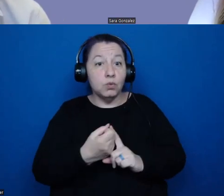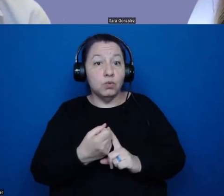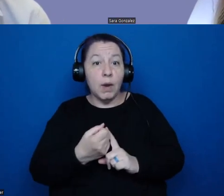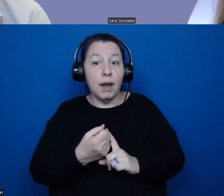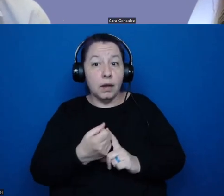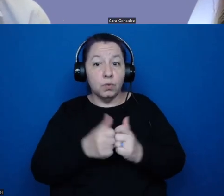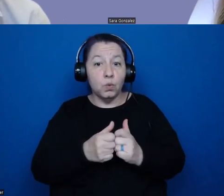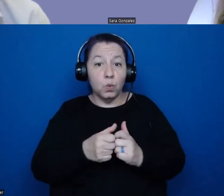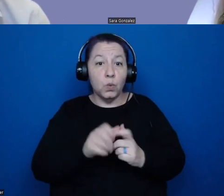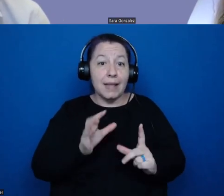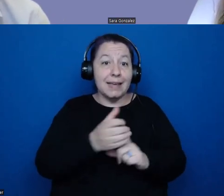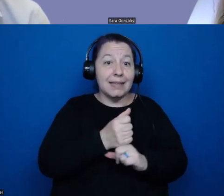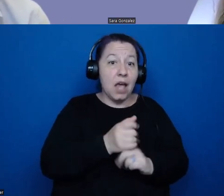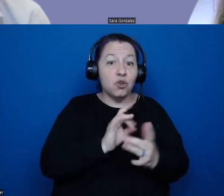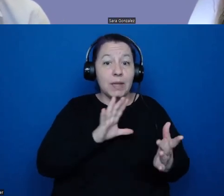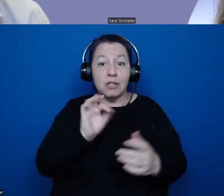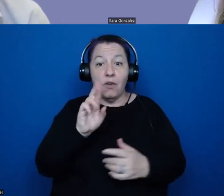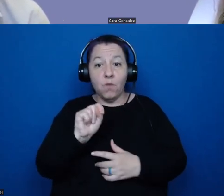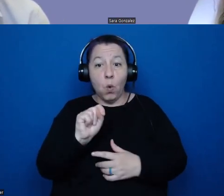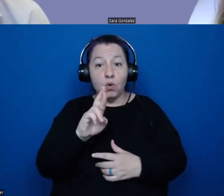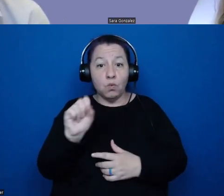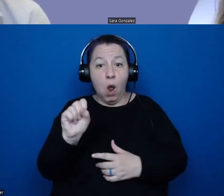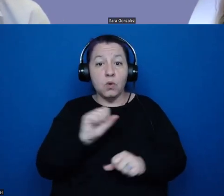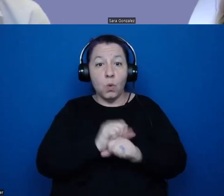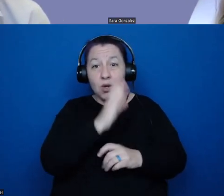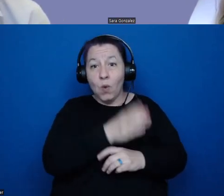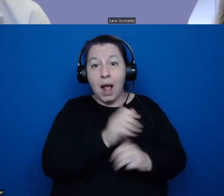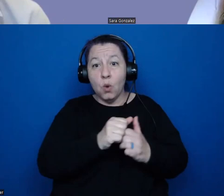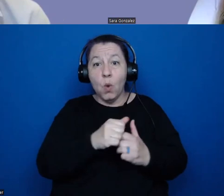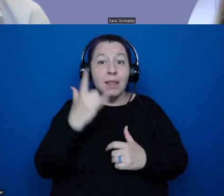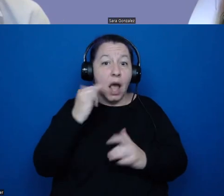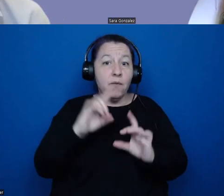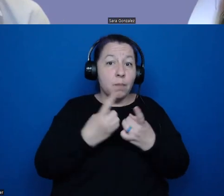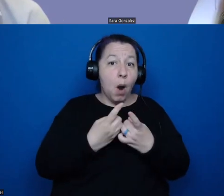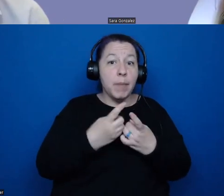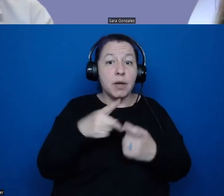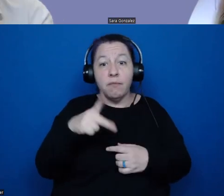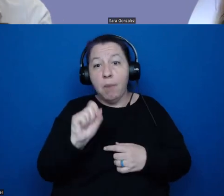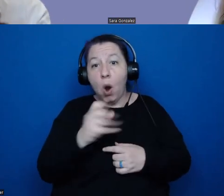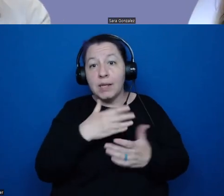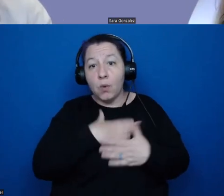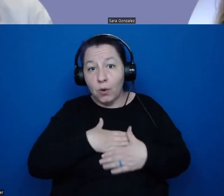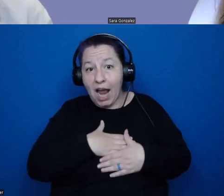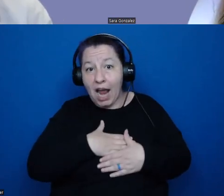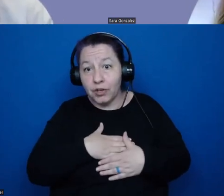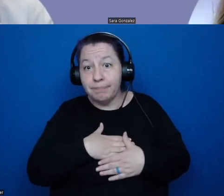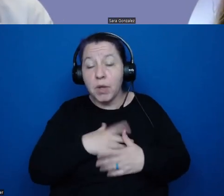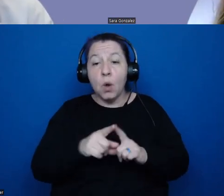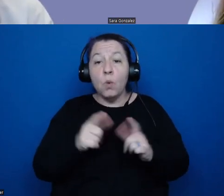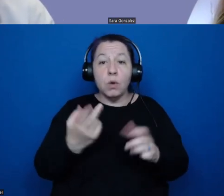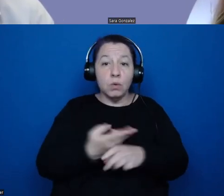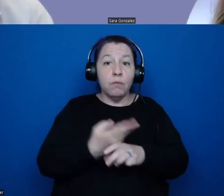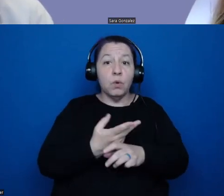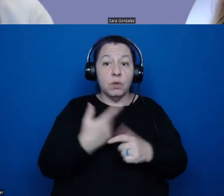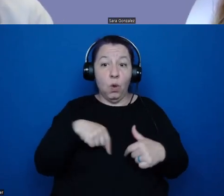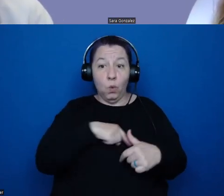the catch and release at Fort Ross, we're working directly with the California Department of Parks and Recreation. We also have used, and we here, I'm